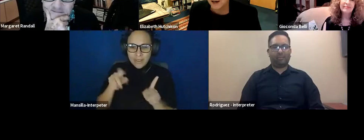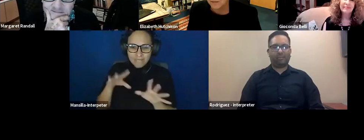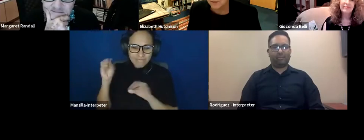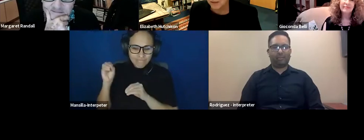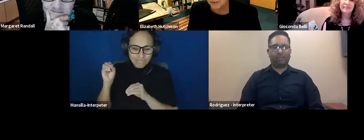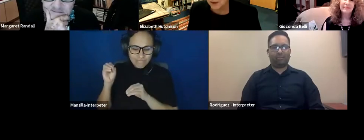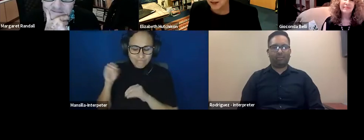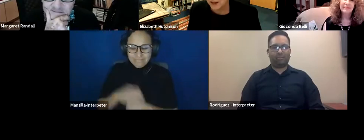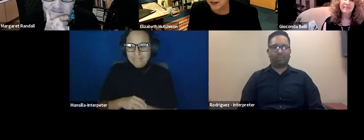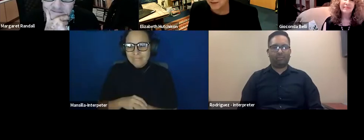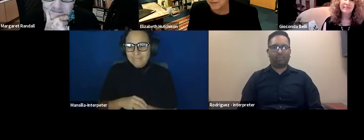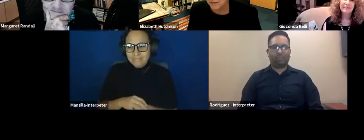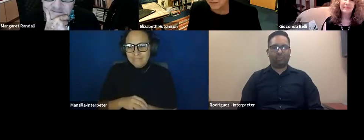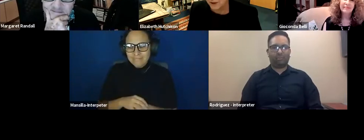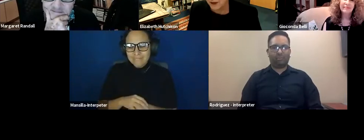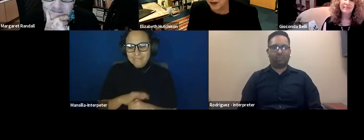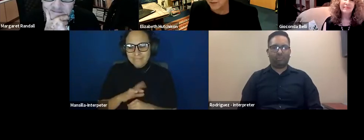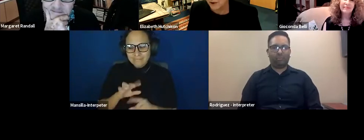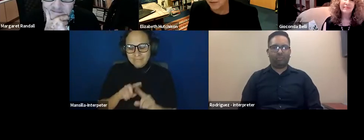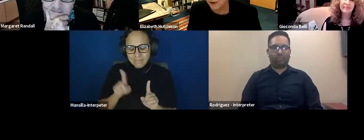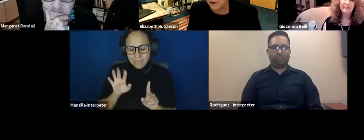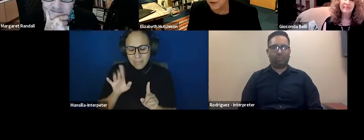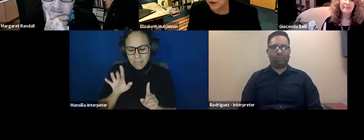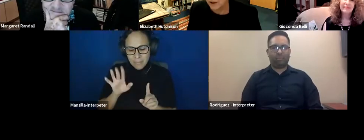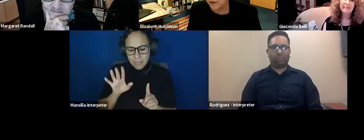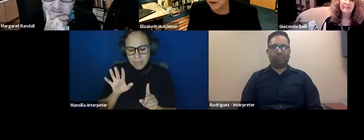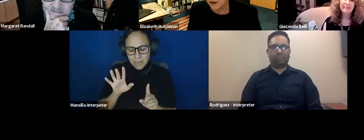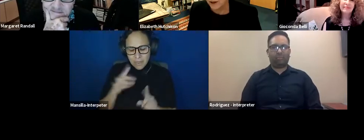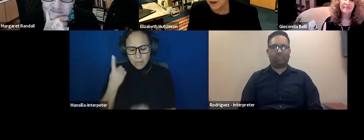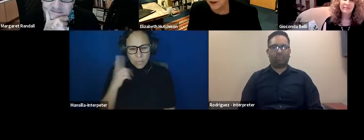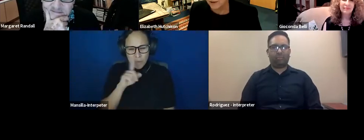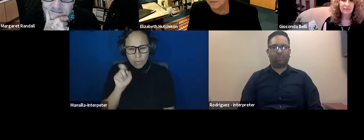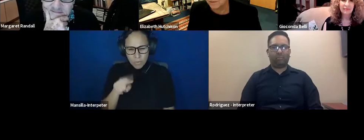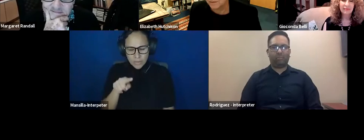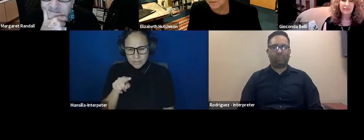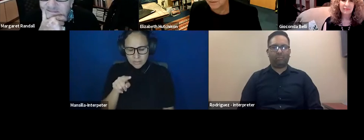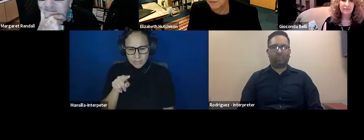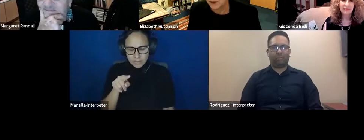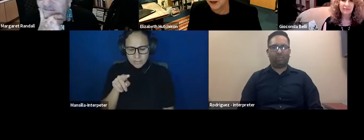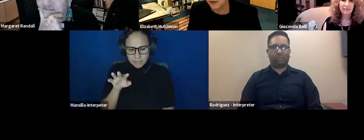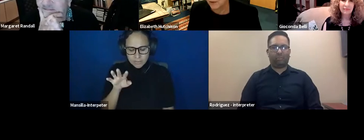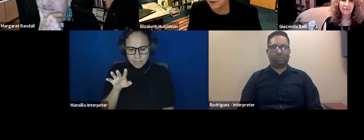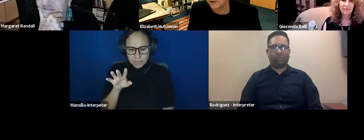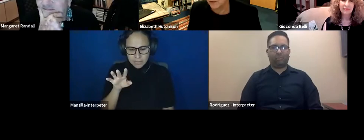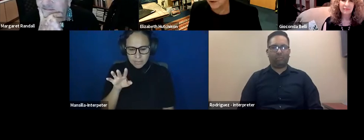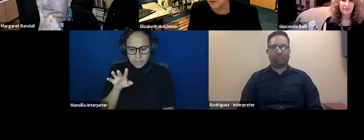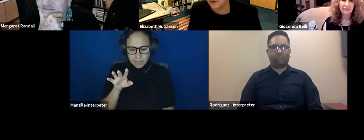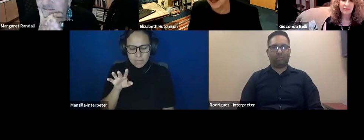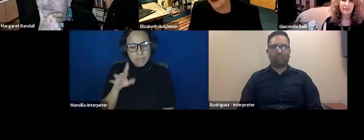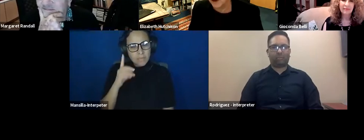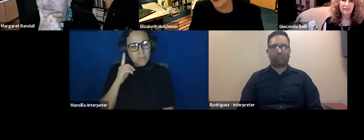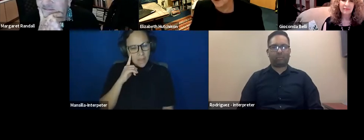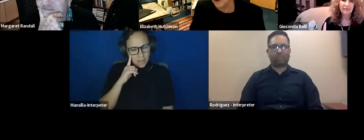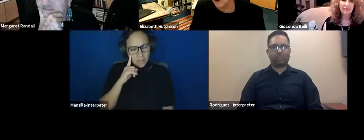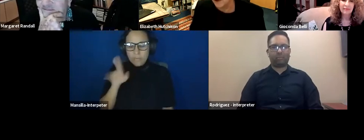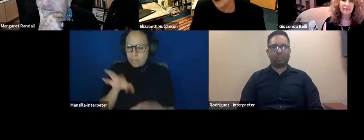Um, but, um, one of the questions that, um, I thought was, was we're